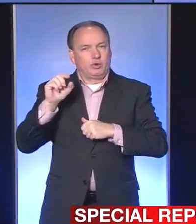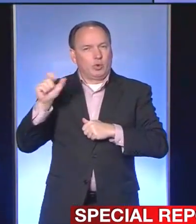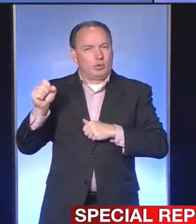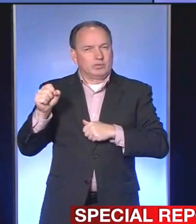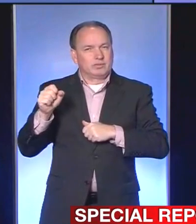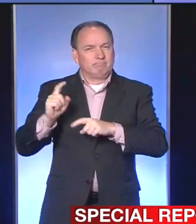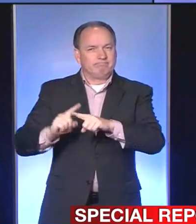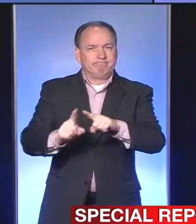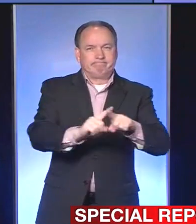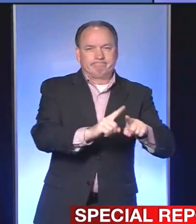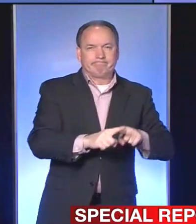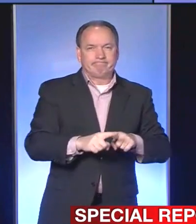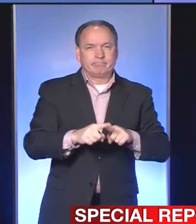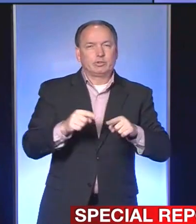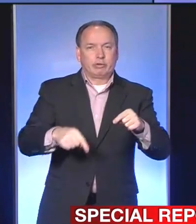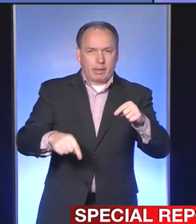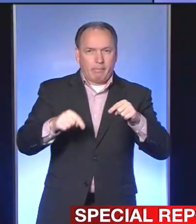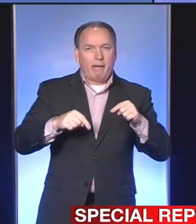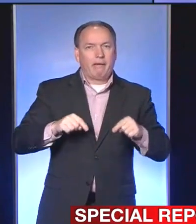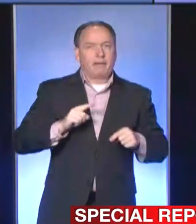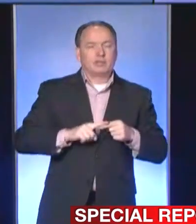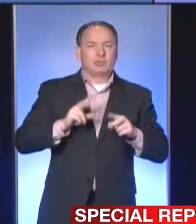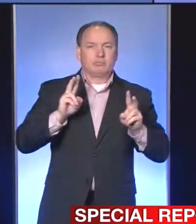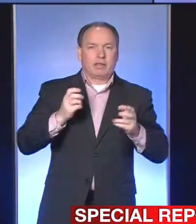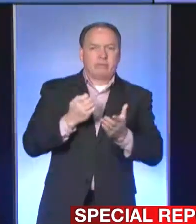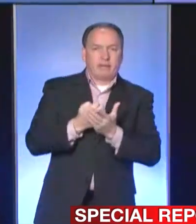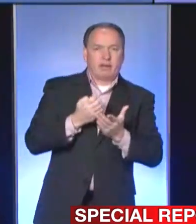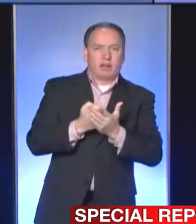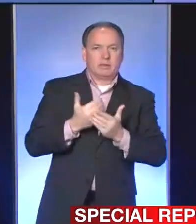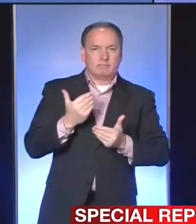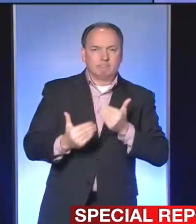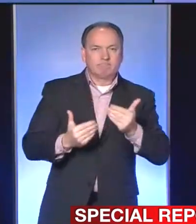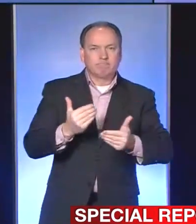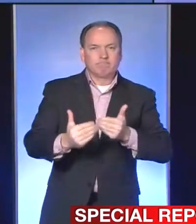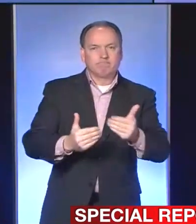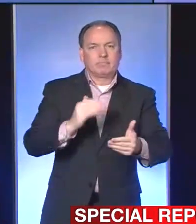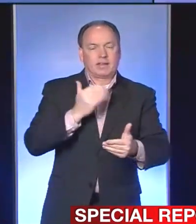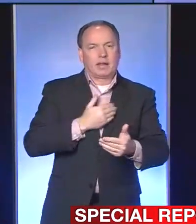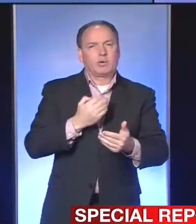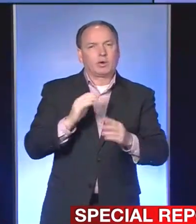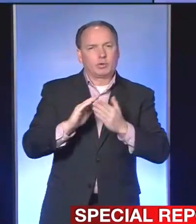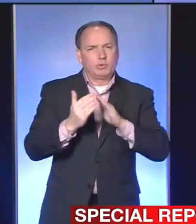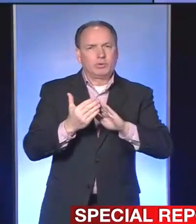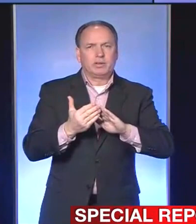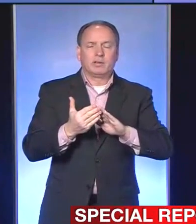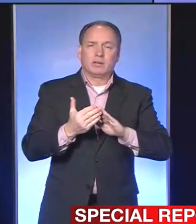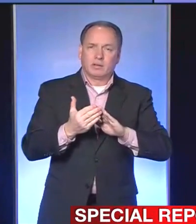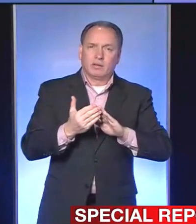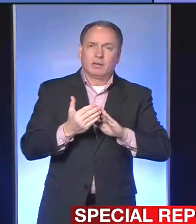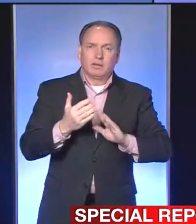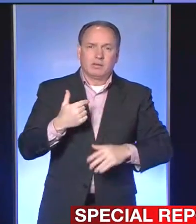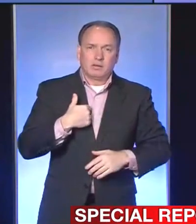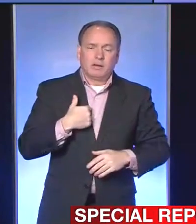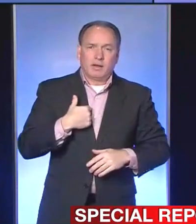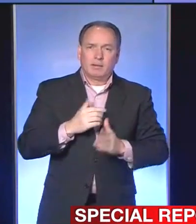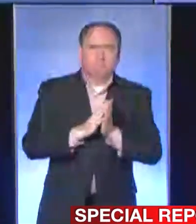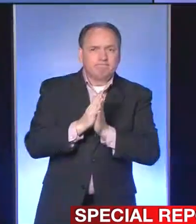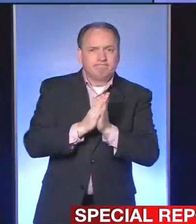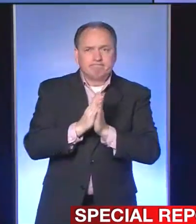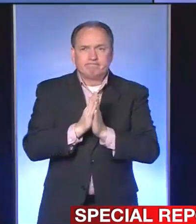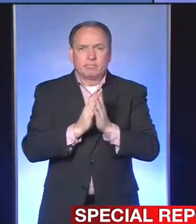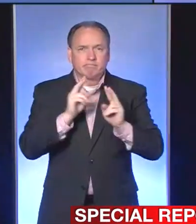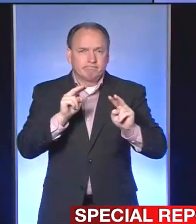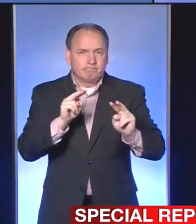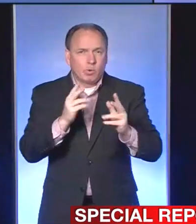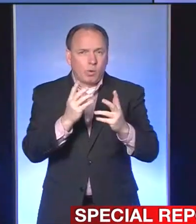to get back to the economy rolling in our community. So I'm anxious to see